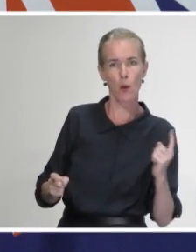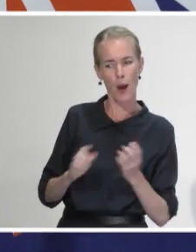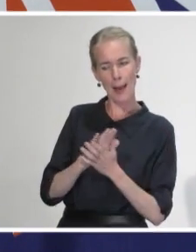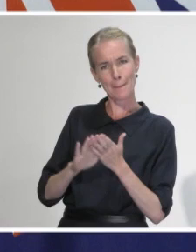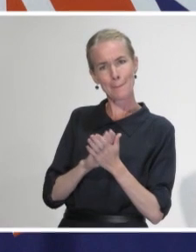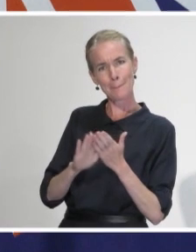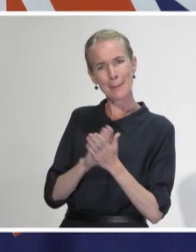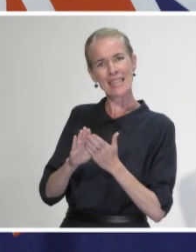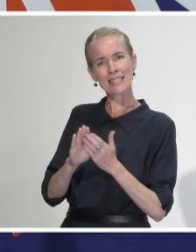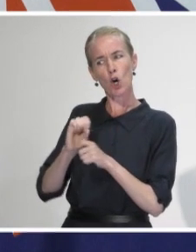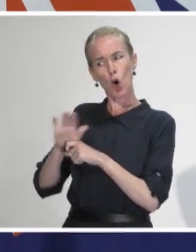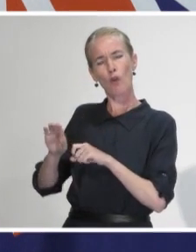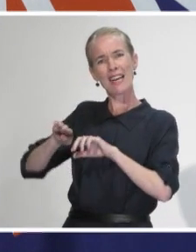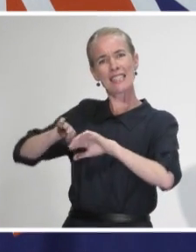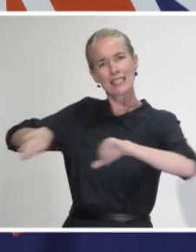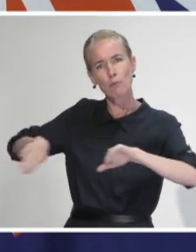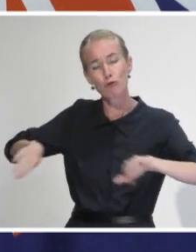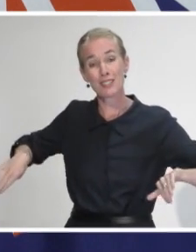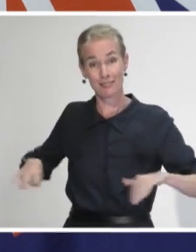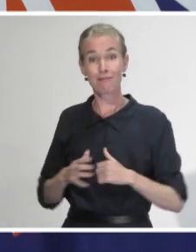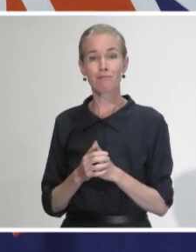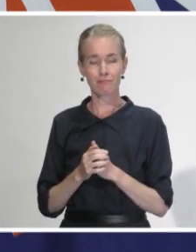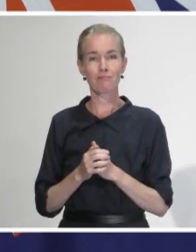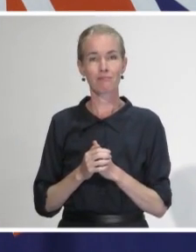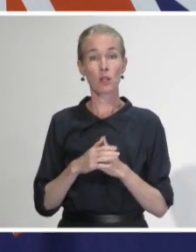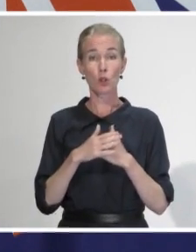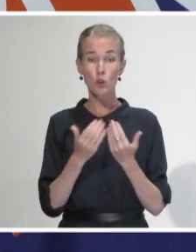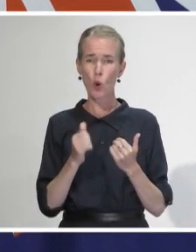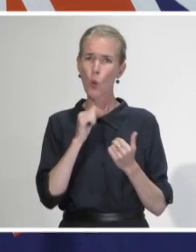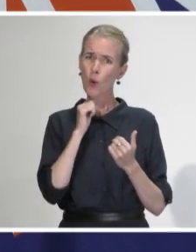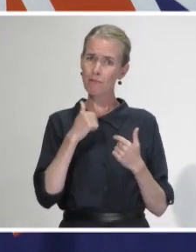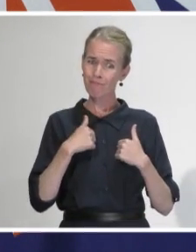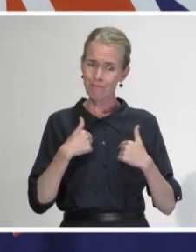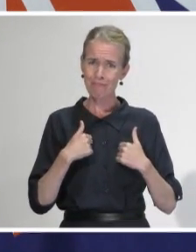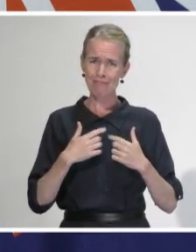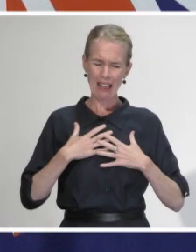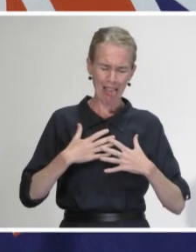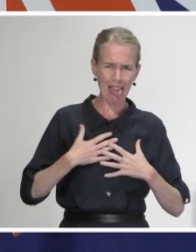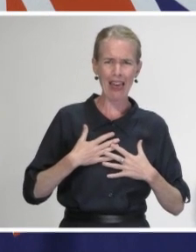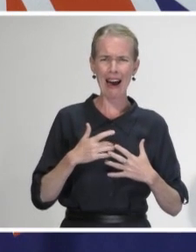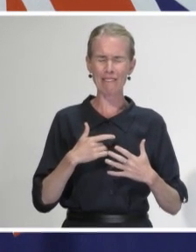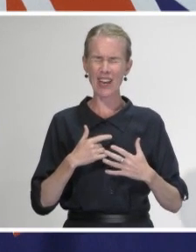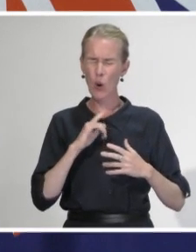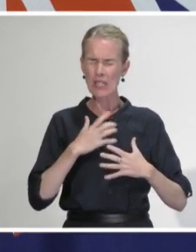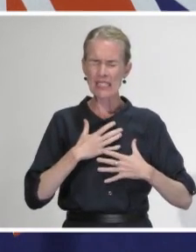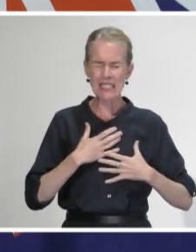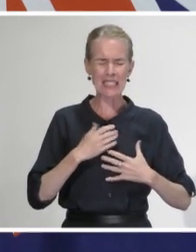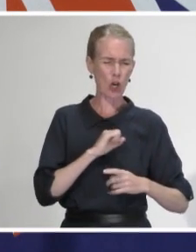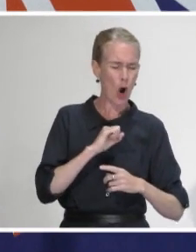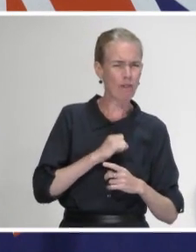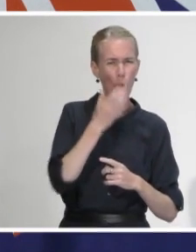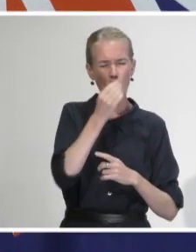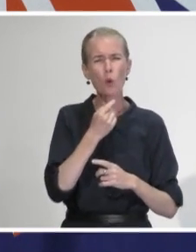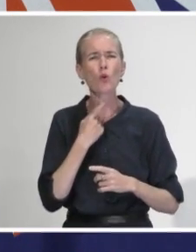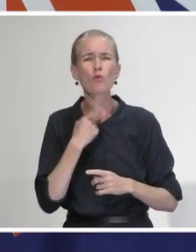anybody who has respiratory symptoms and feels they need or should be getting a test should seek advice either through Healthline